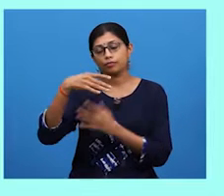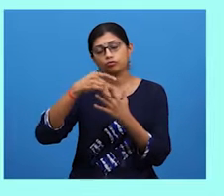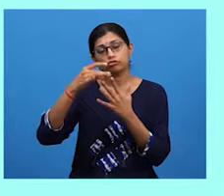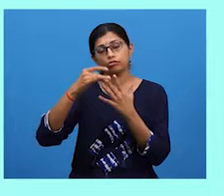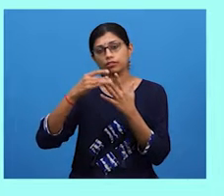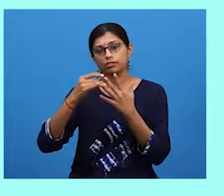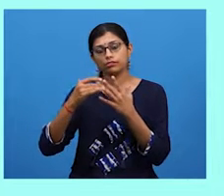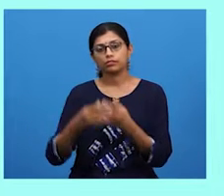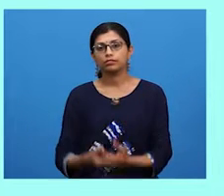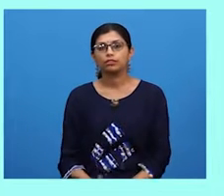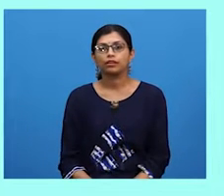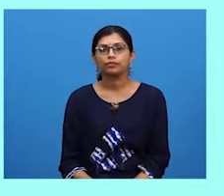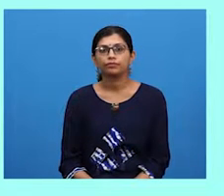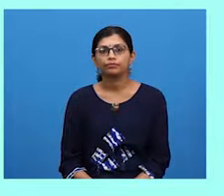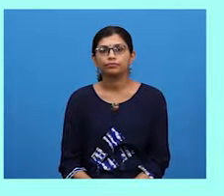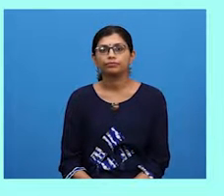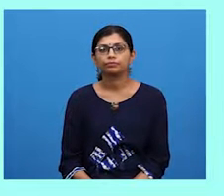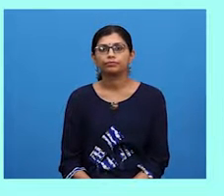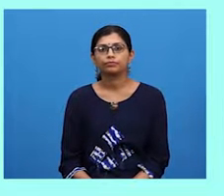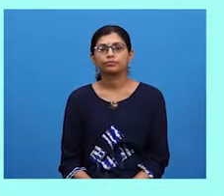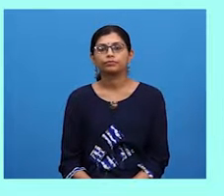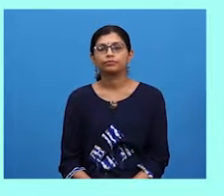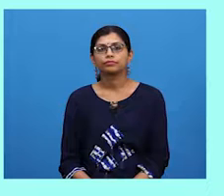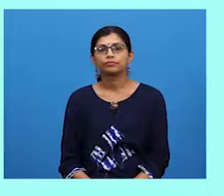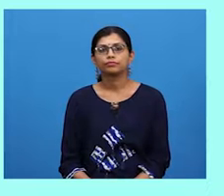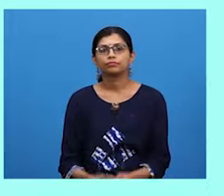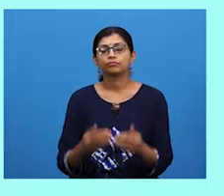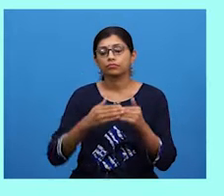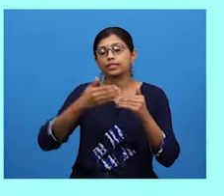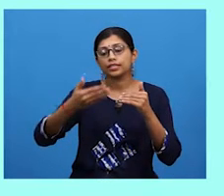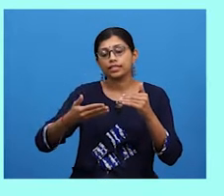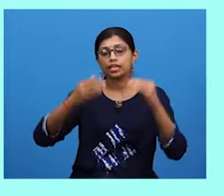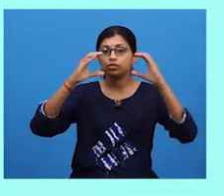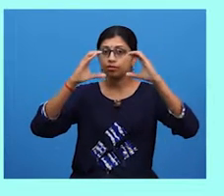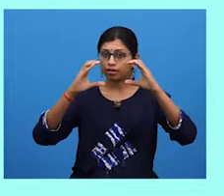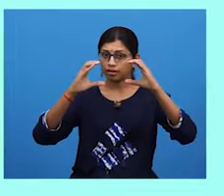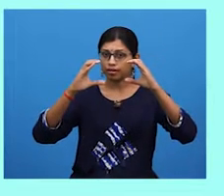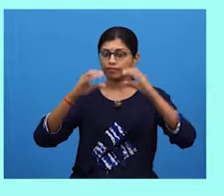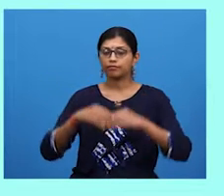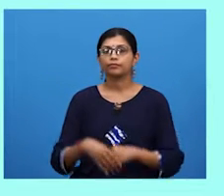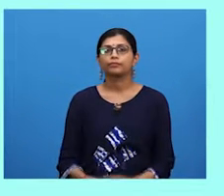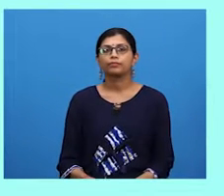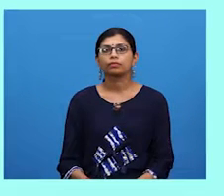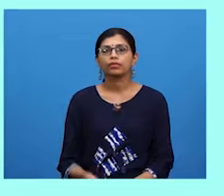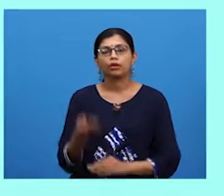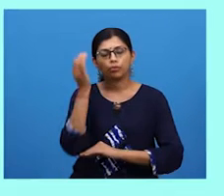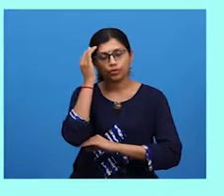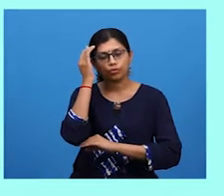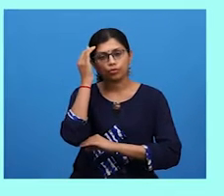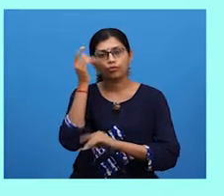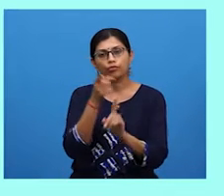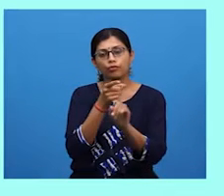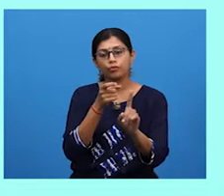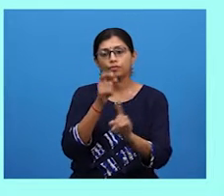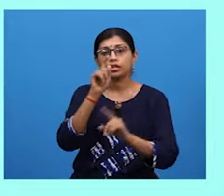to promote her products. In the next paragraph, we know from the topic